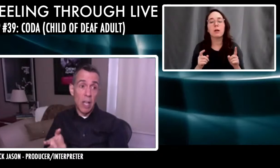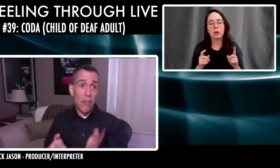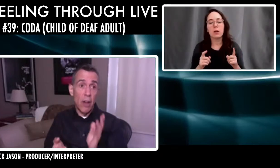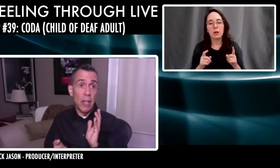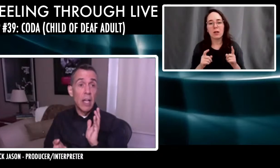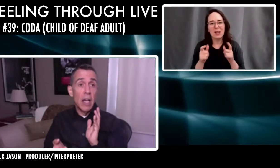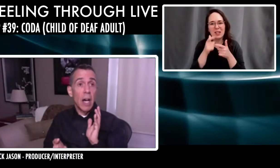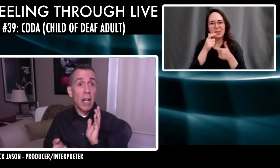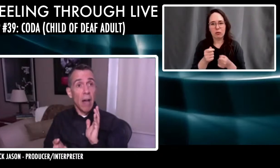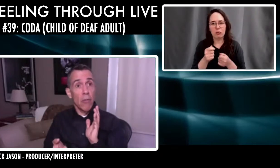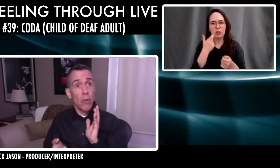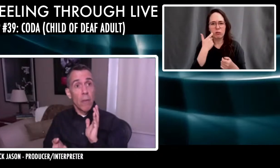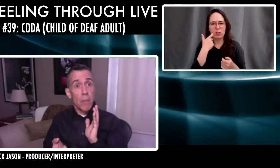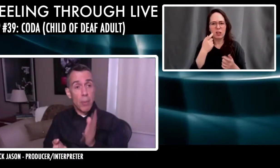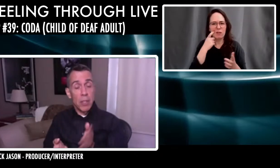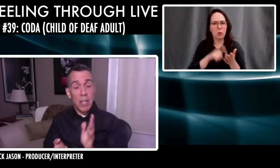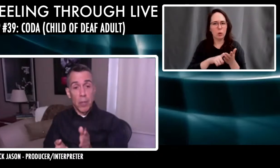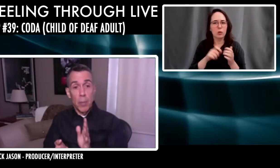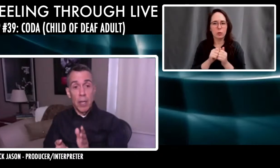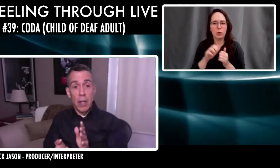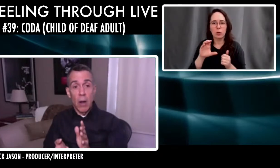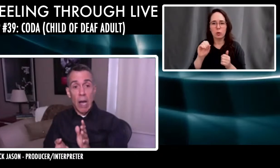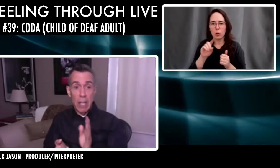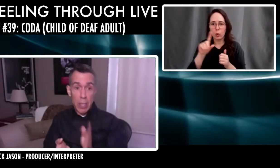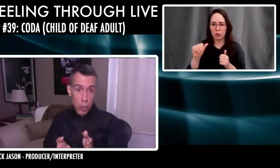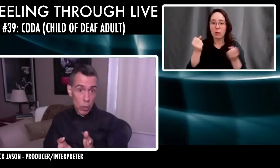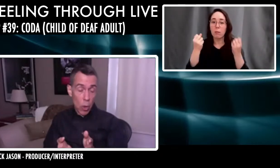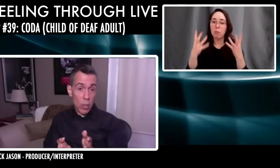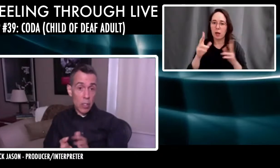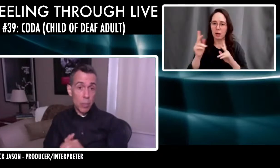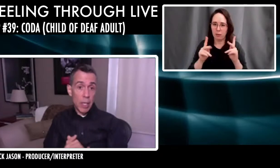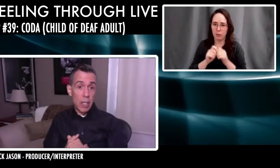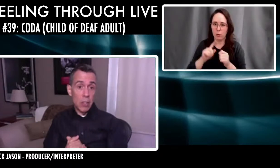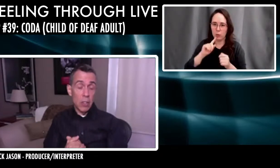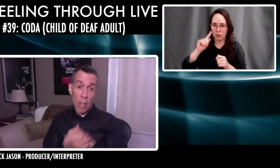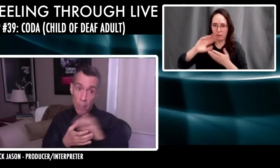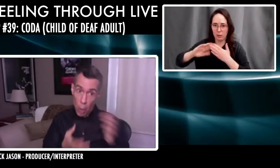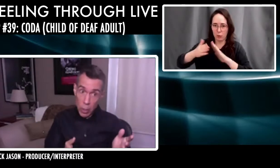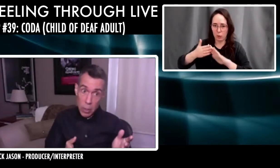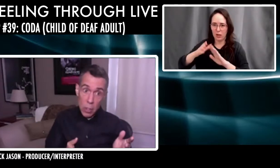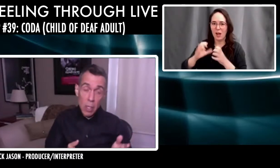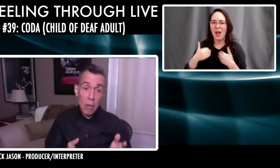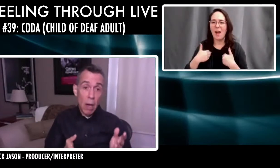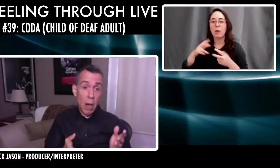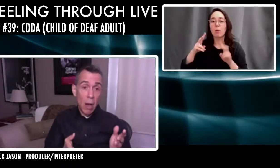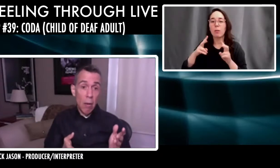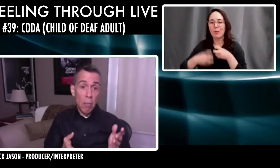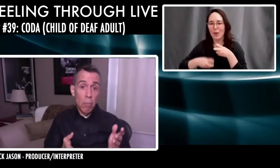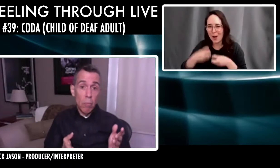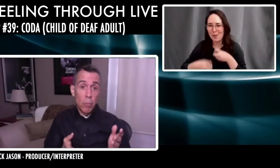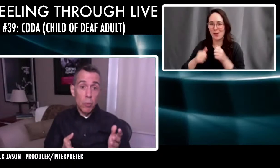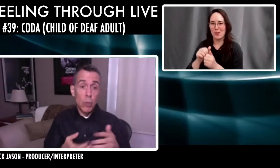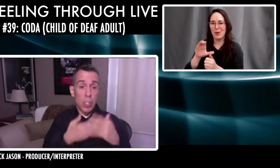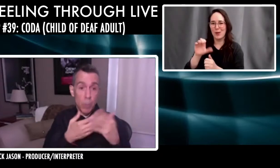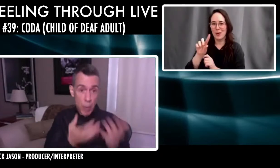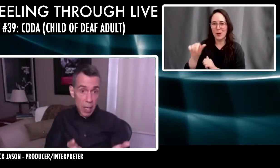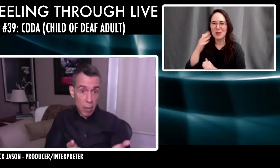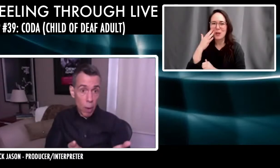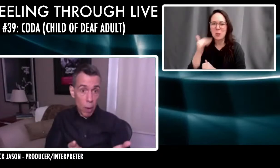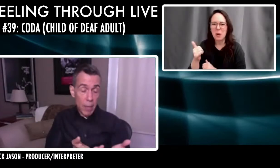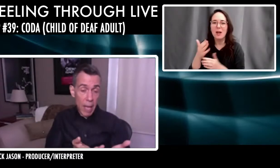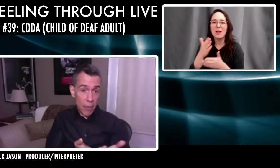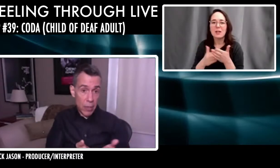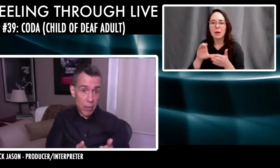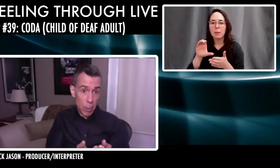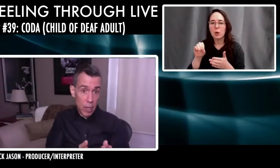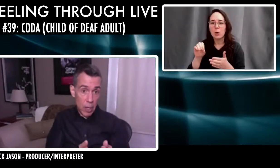to CODAs. I found that a lot of people in the deaf community have an issue with CODAs because some CODAs, uh, choose to speak